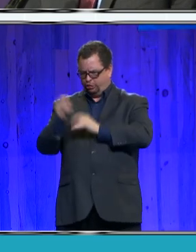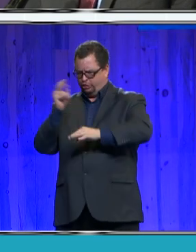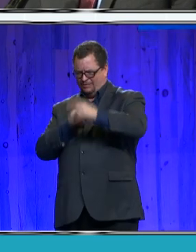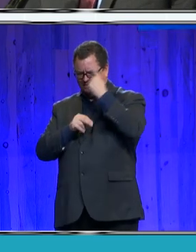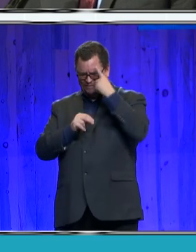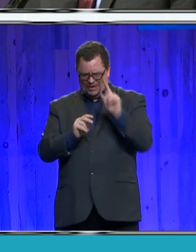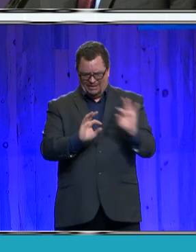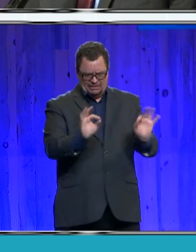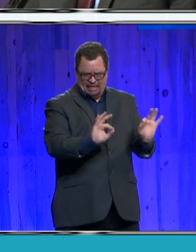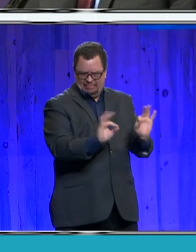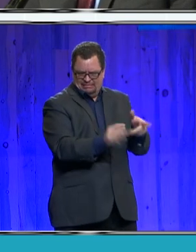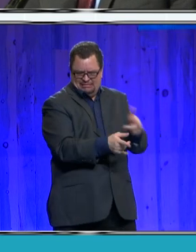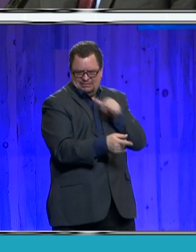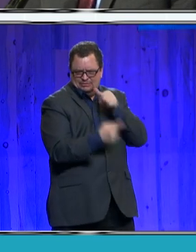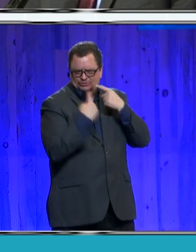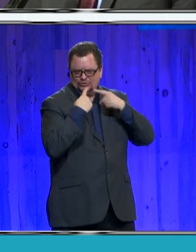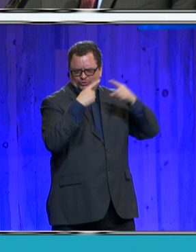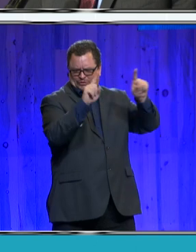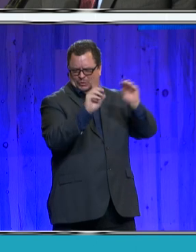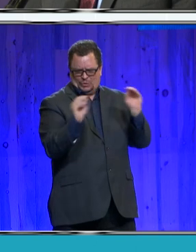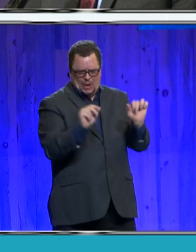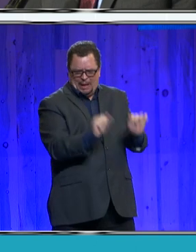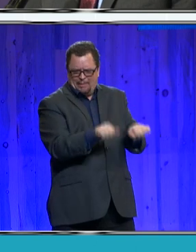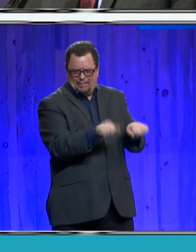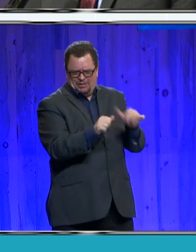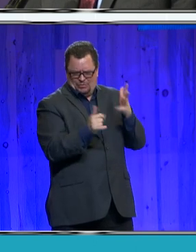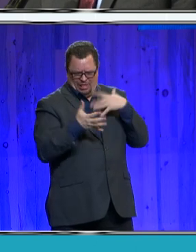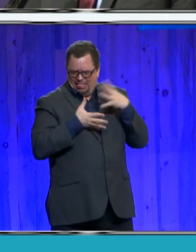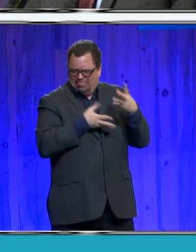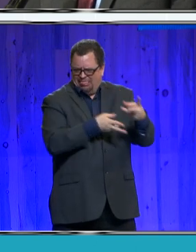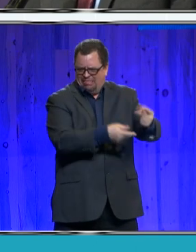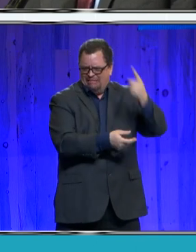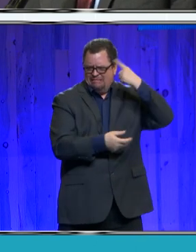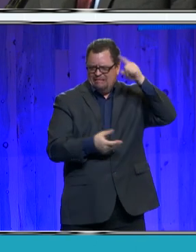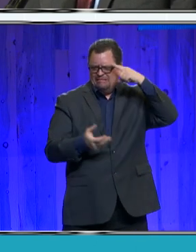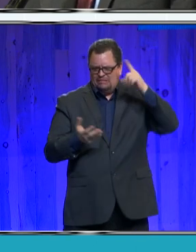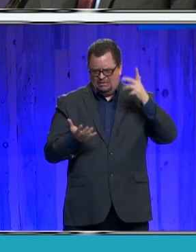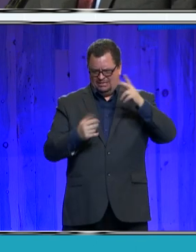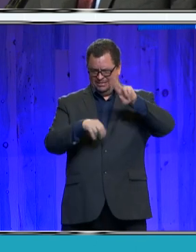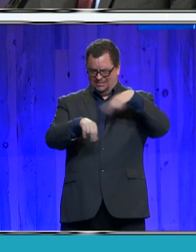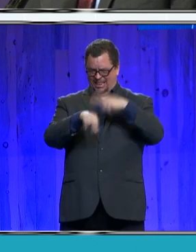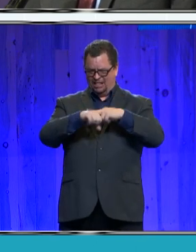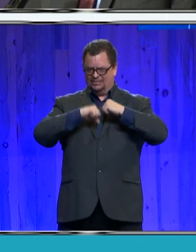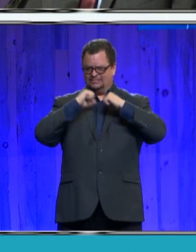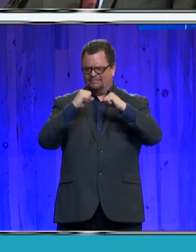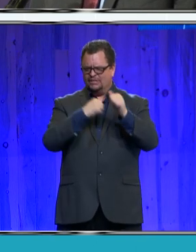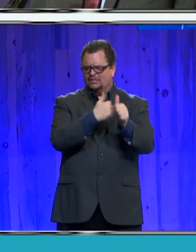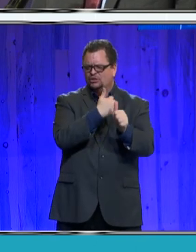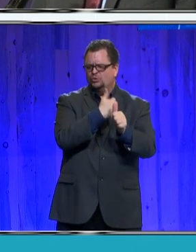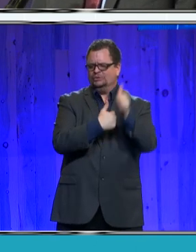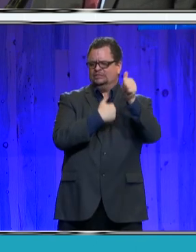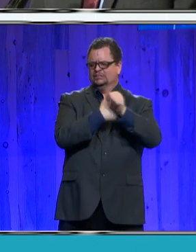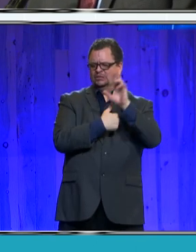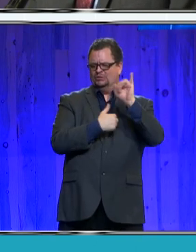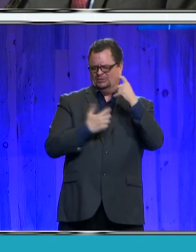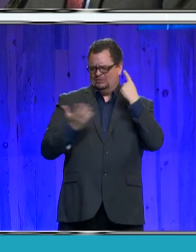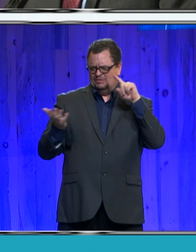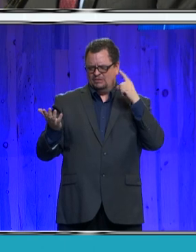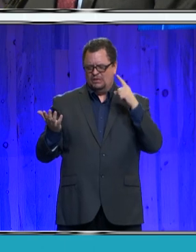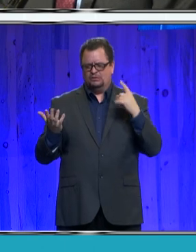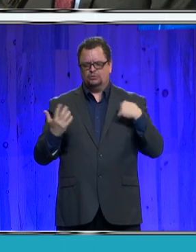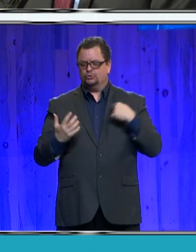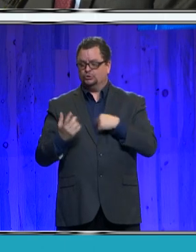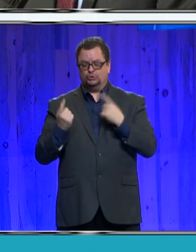more capability and place national defense at risk? We've joined forces with the city of Colorado Springs, the Chamber and